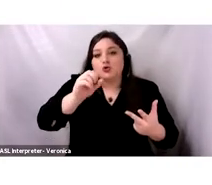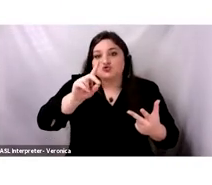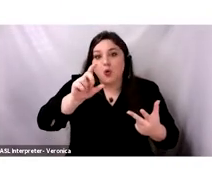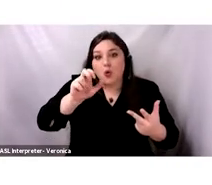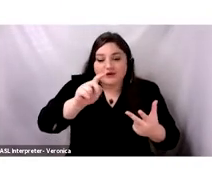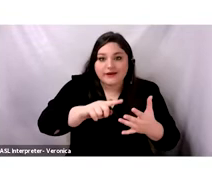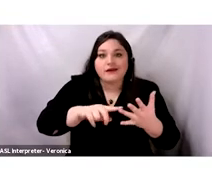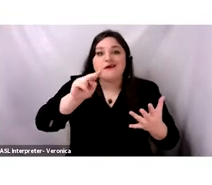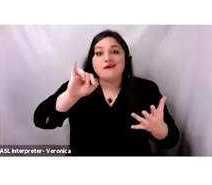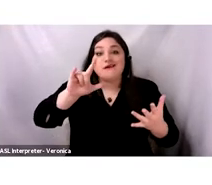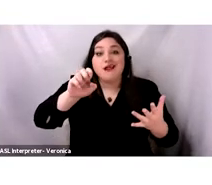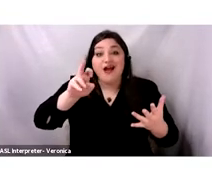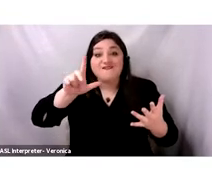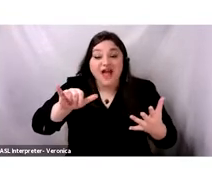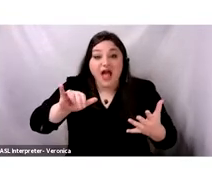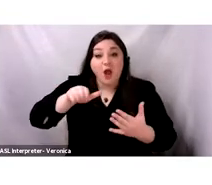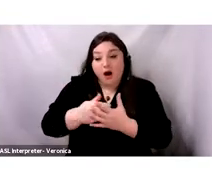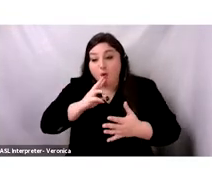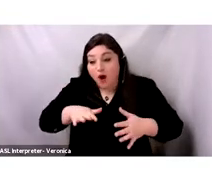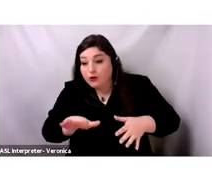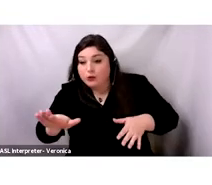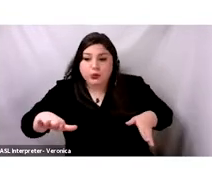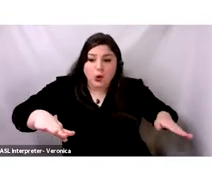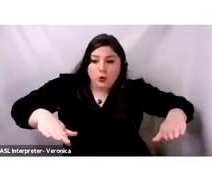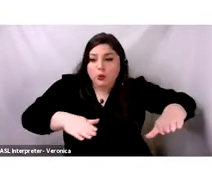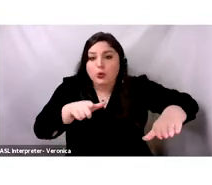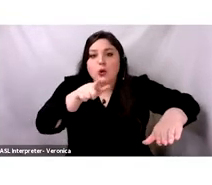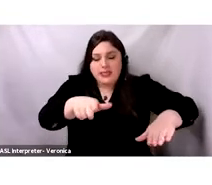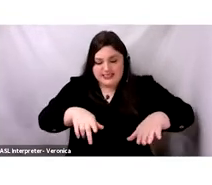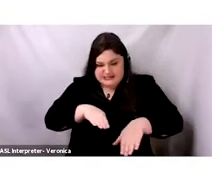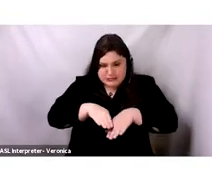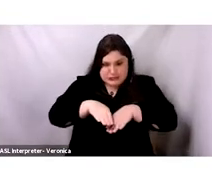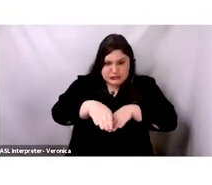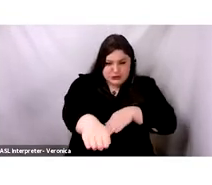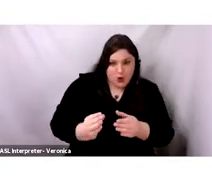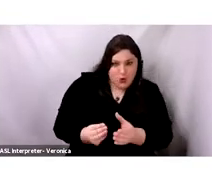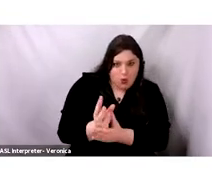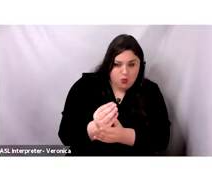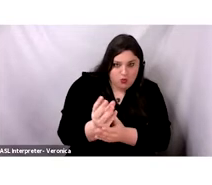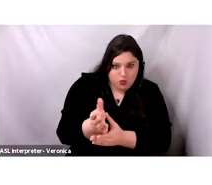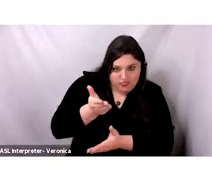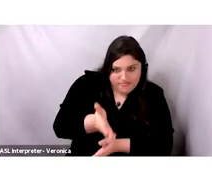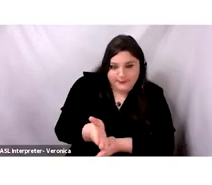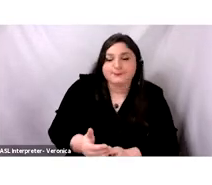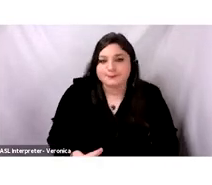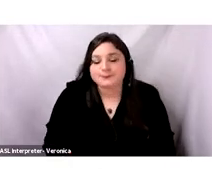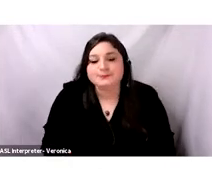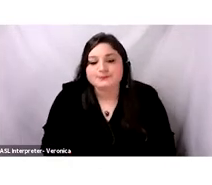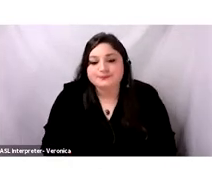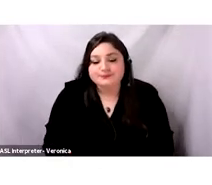where this indigenous agriculture first emerged. However, this indigenous